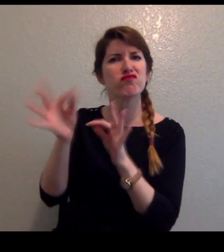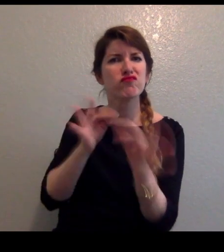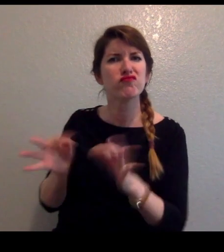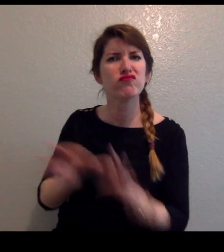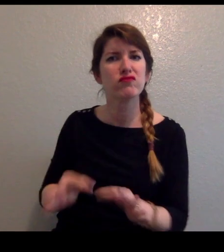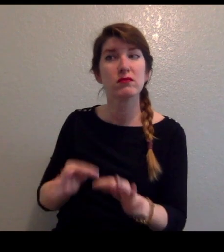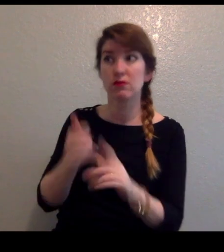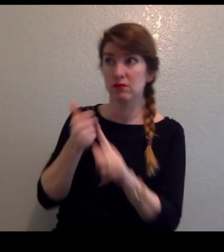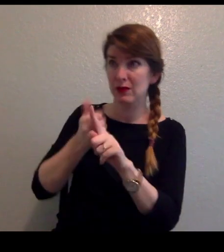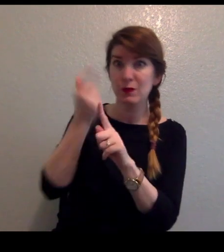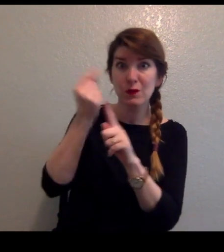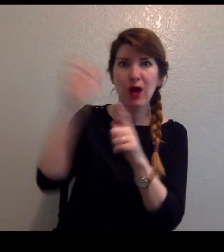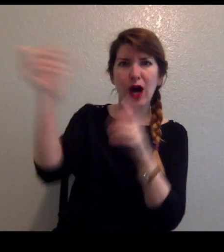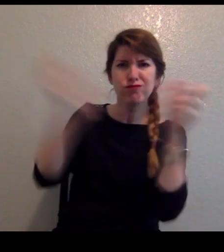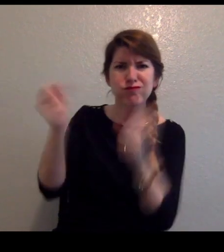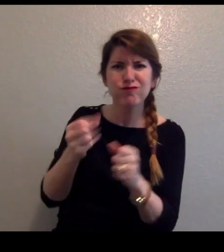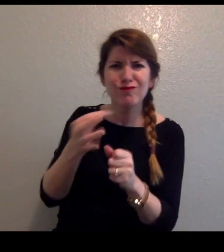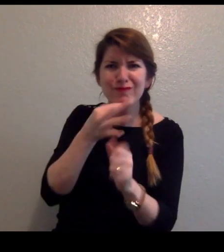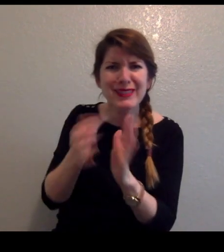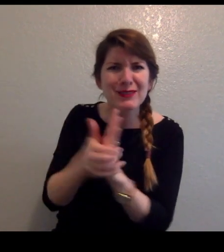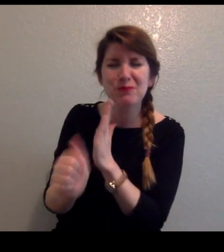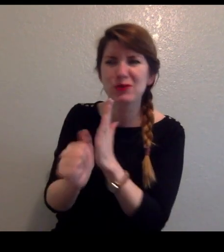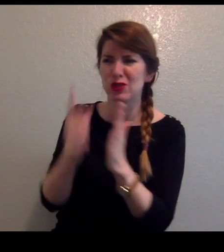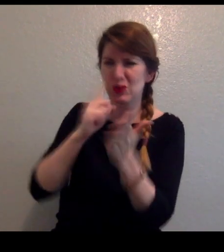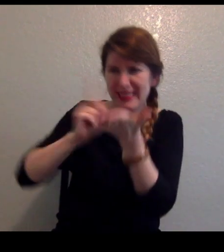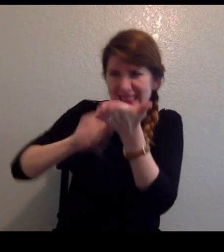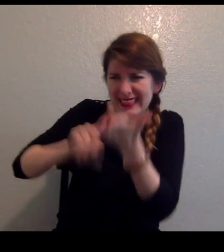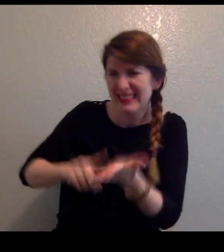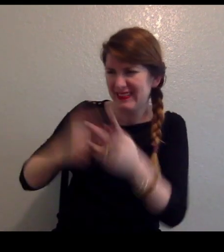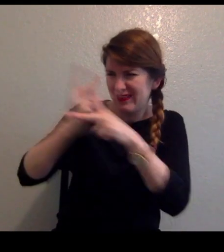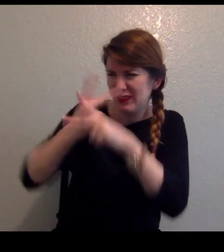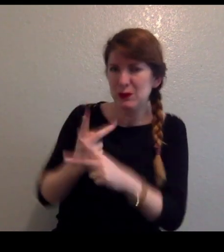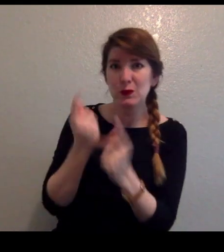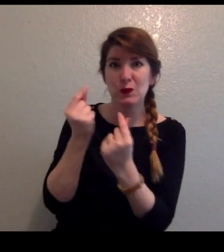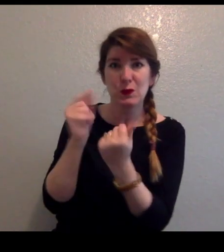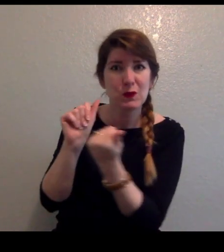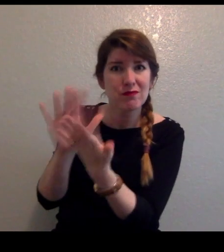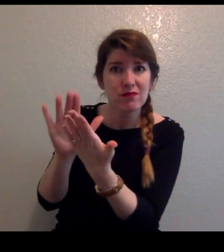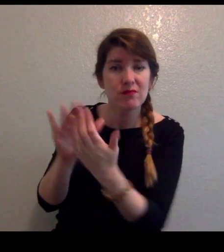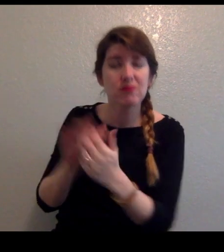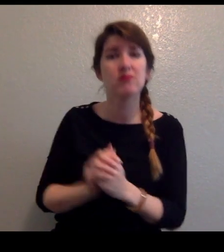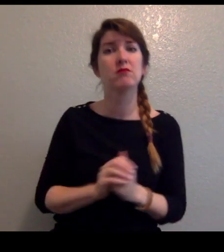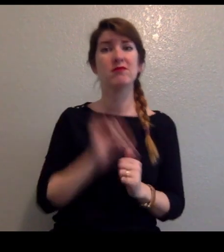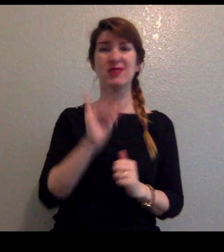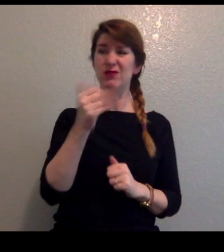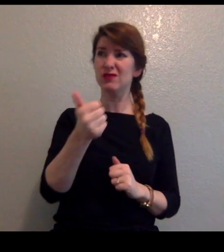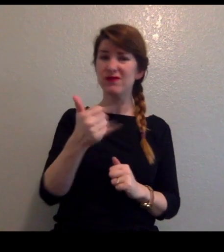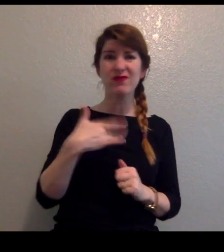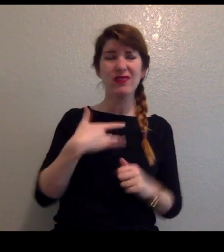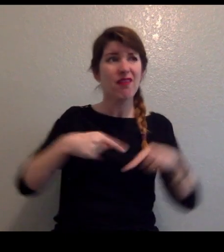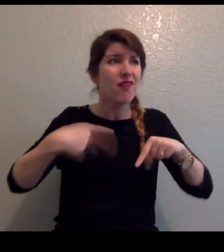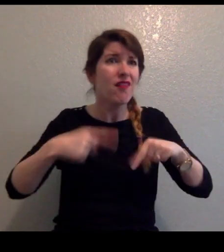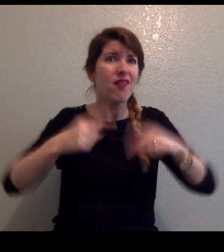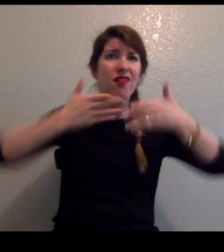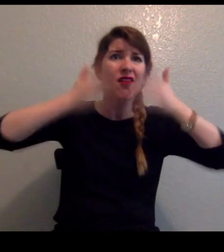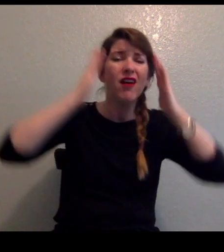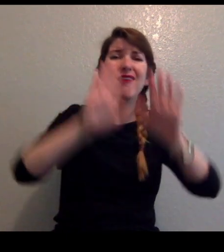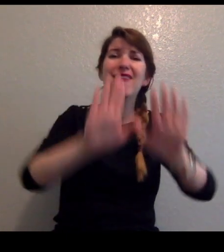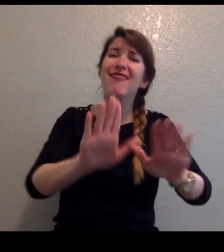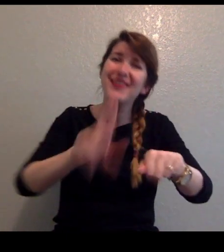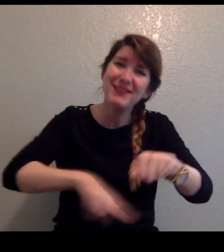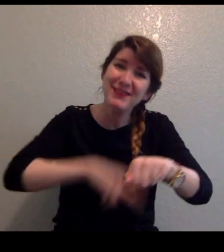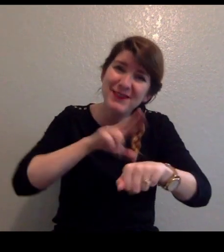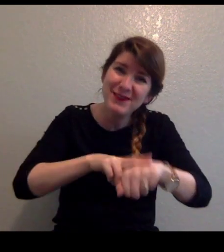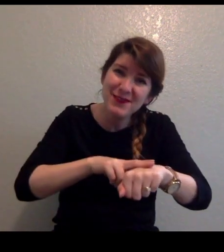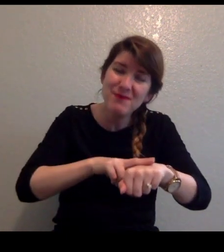Still, it's totally normal if the situation's made you a little...anxious. Talk to a trusted adult. They can help you put your feelings